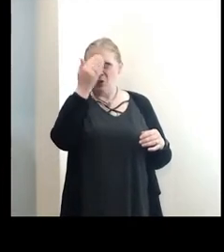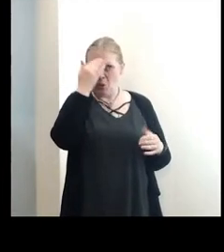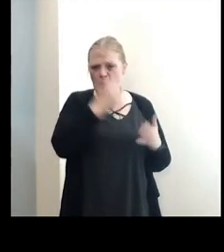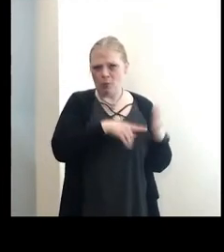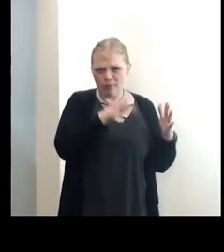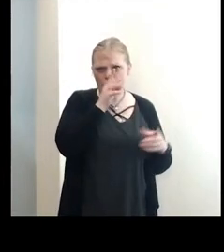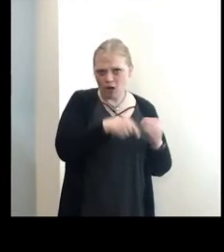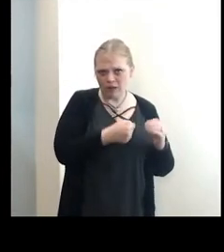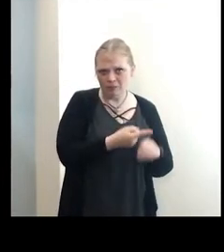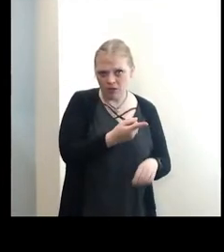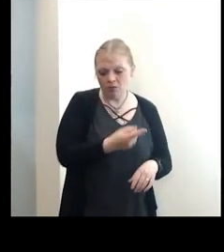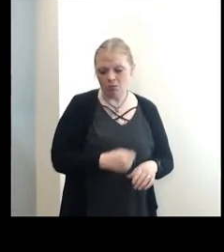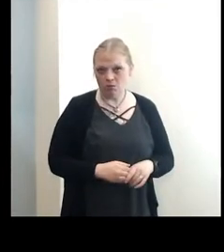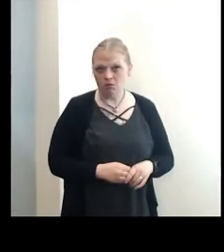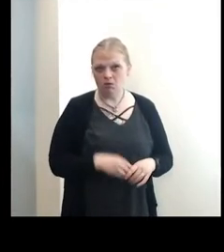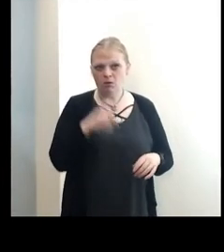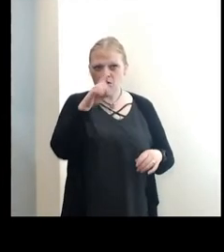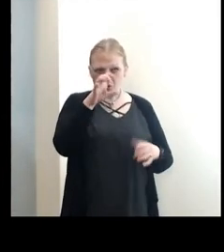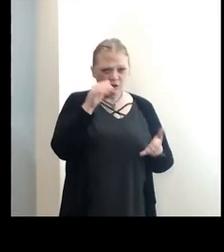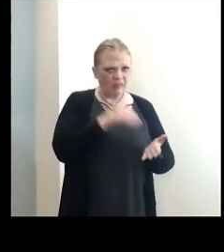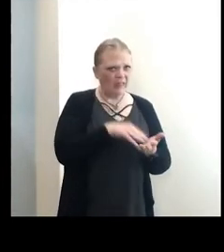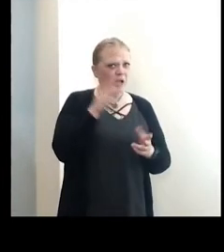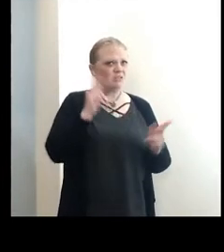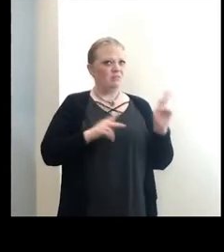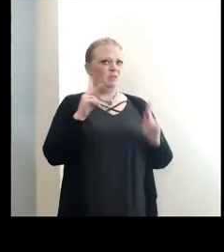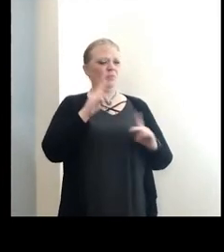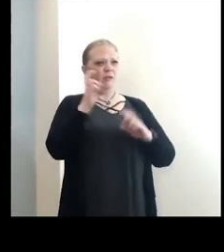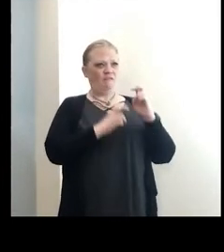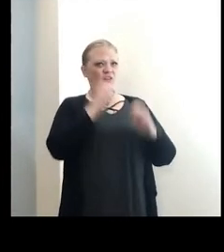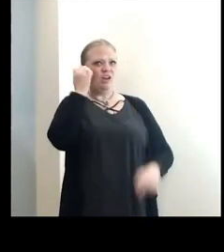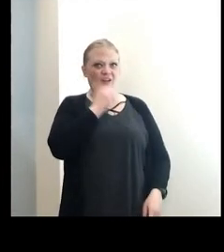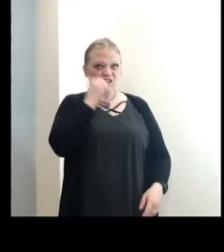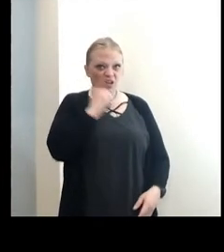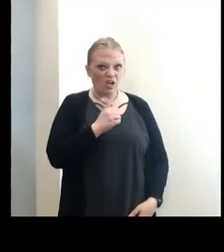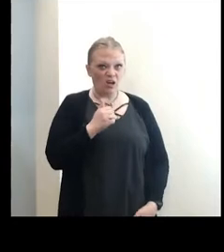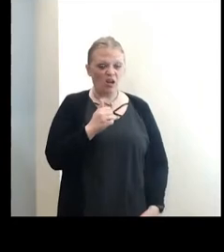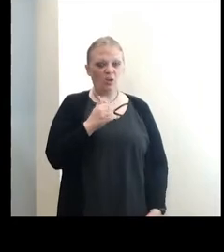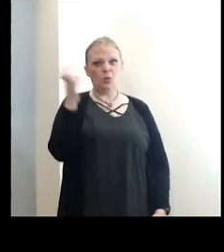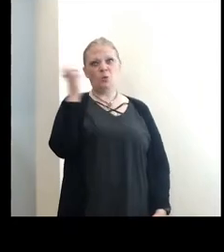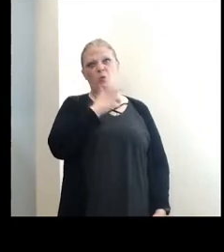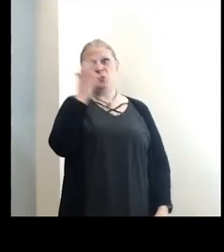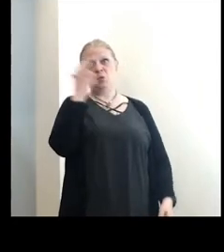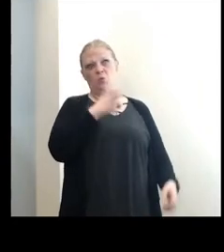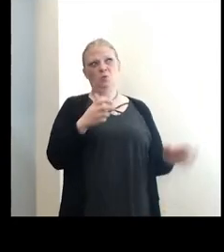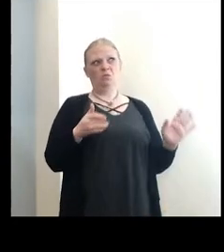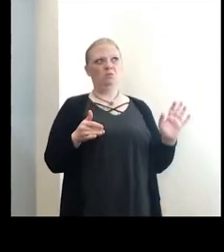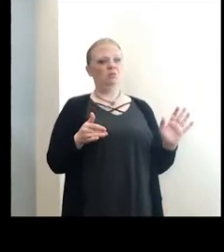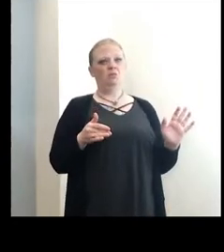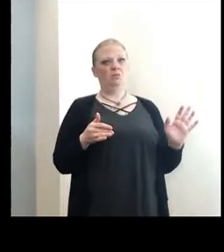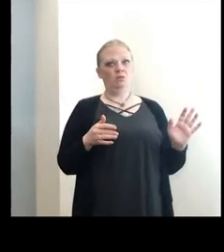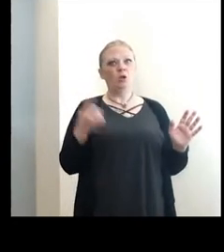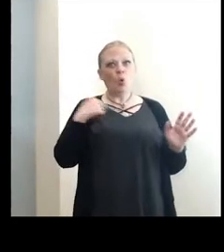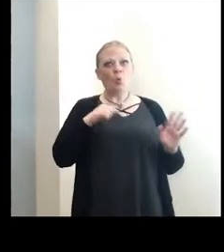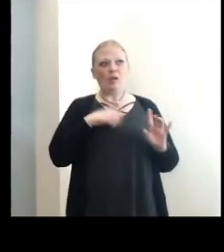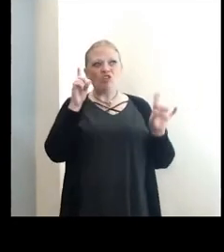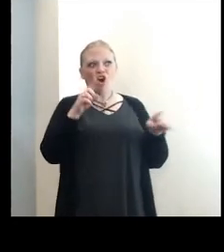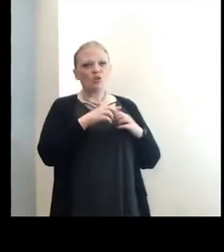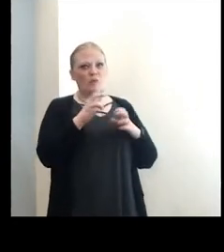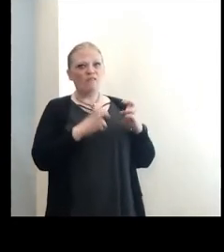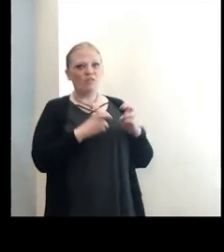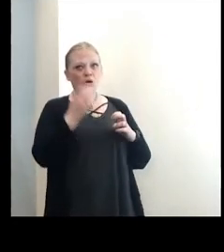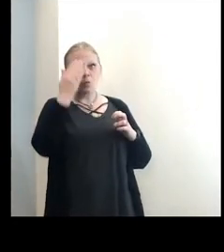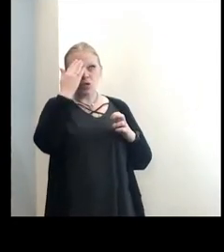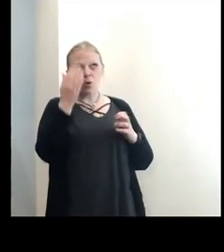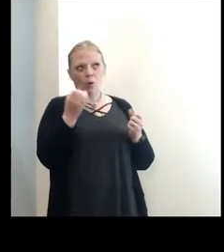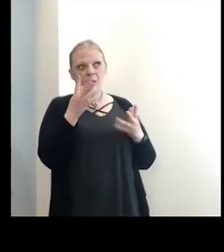about. 100,000 people at the fair on every day is very, very easy. We've all been to the fair. We know how many people